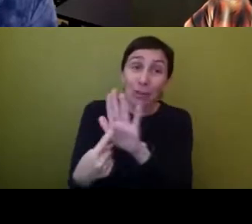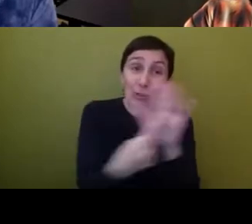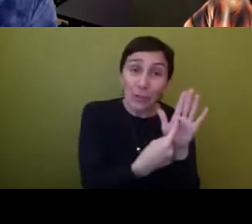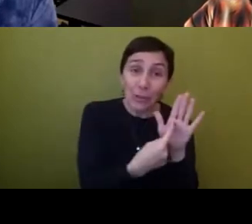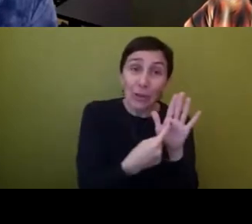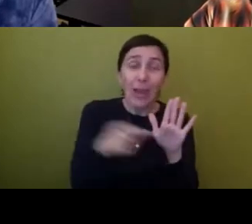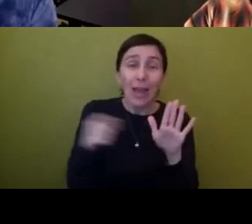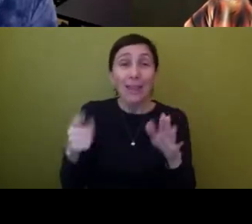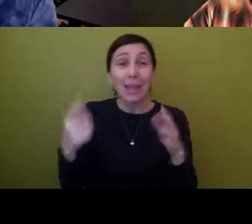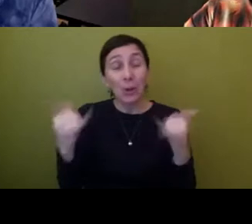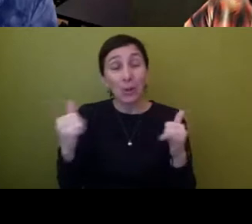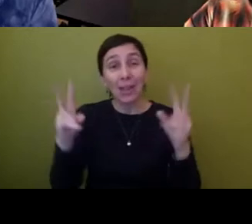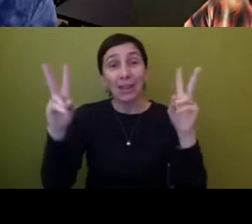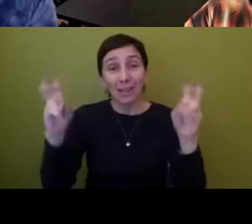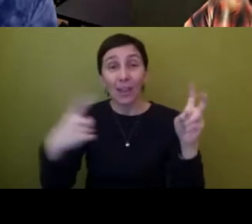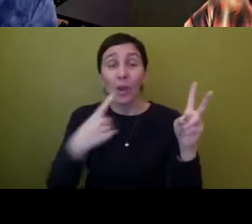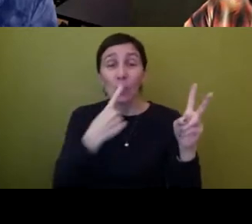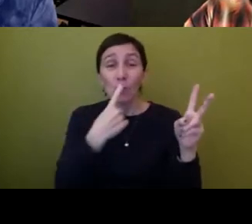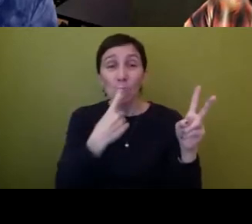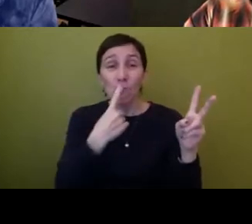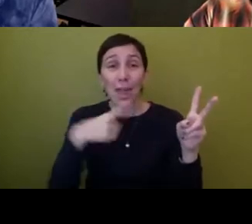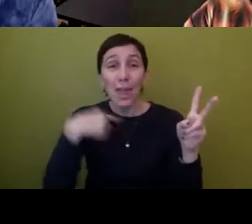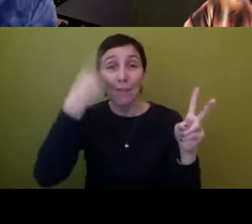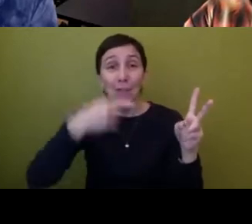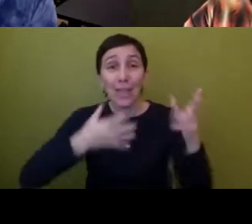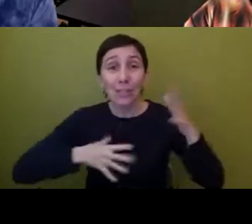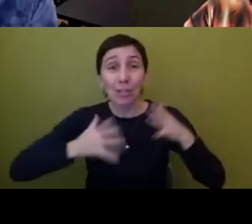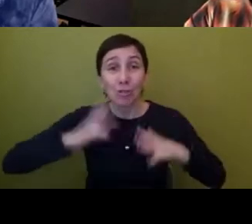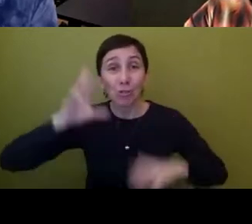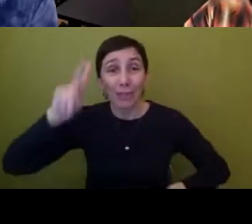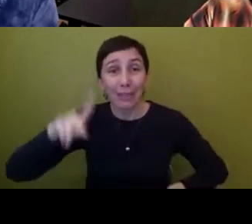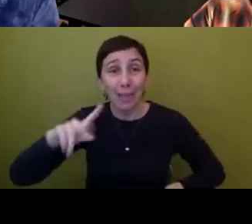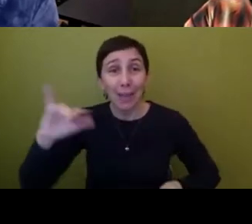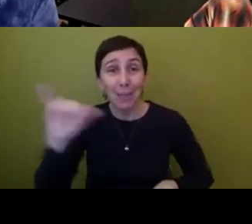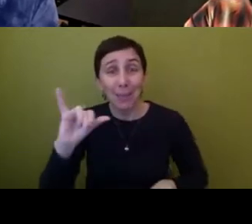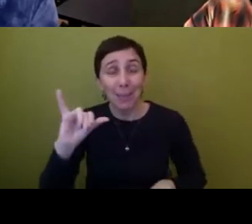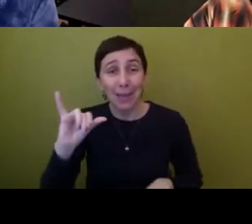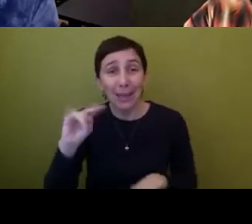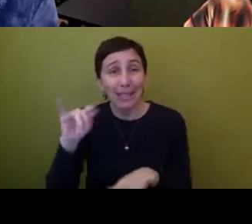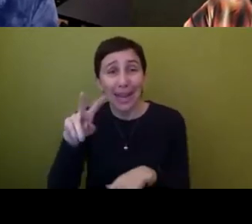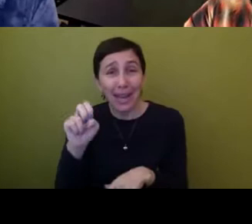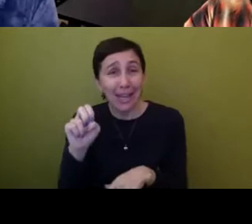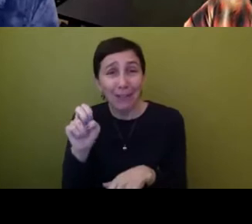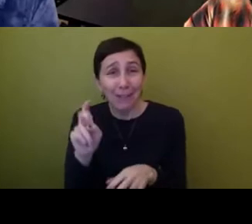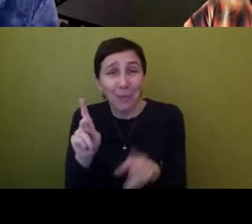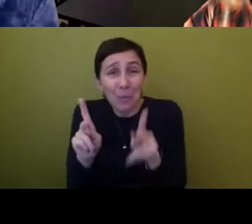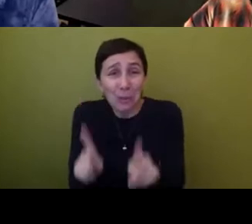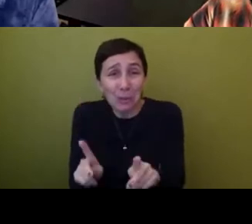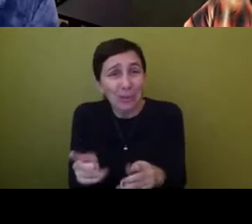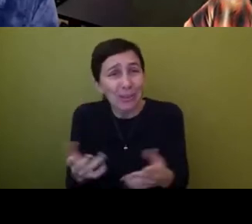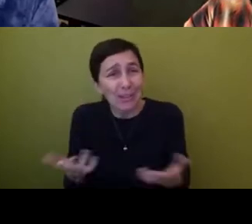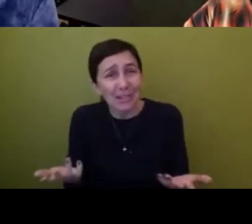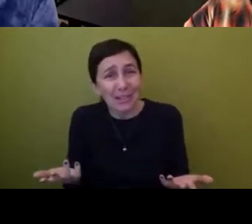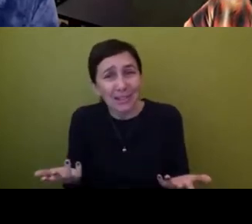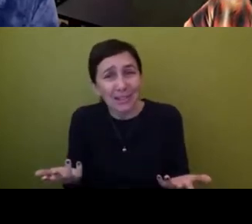red face. Um, so, yeah. Yeah. So I don't know how it's close to that, Harad, but,